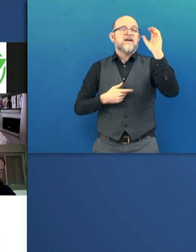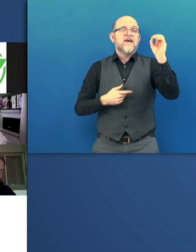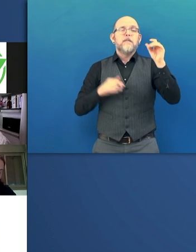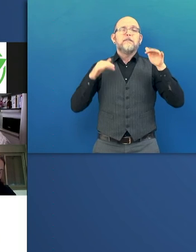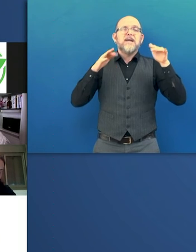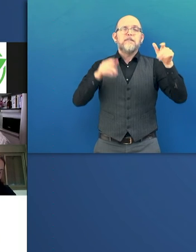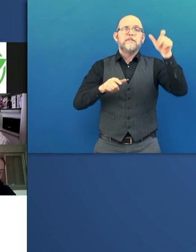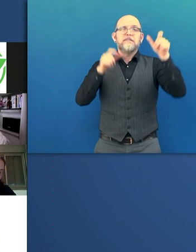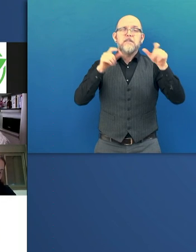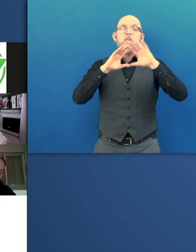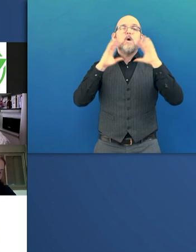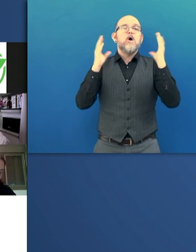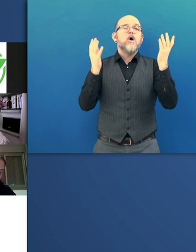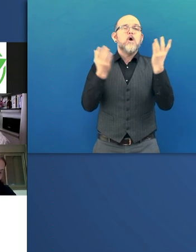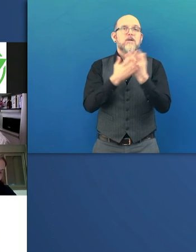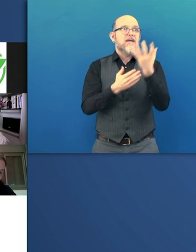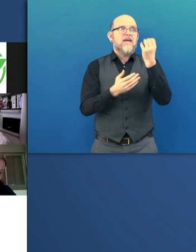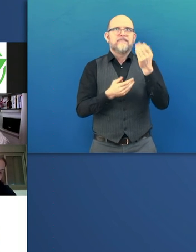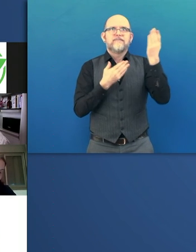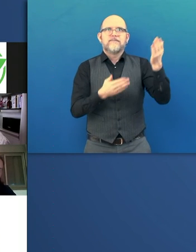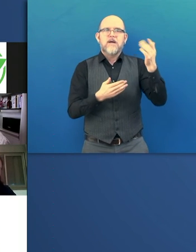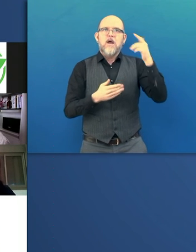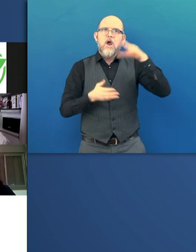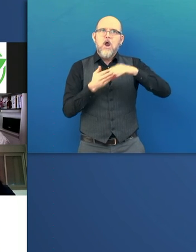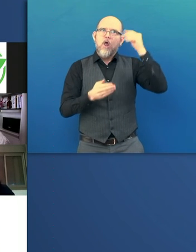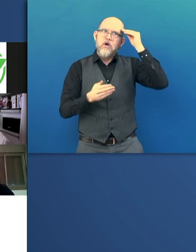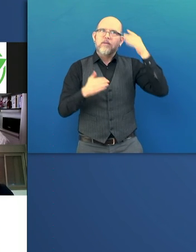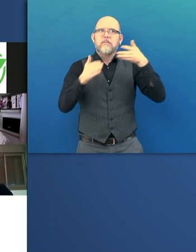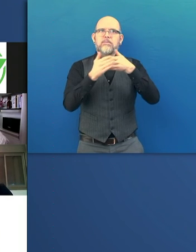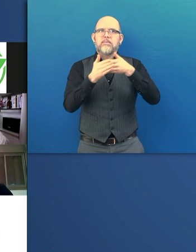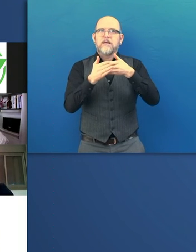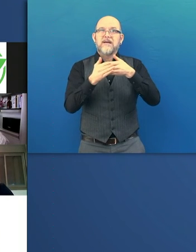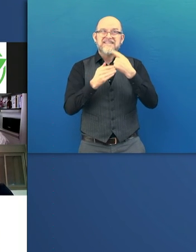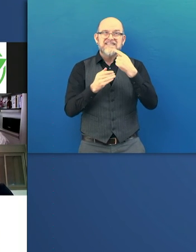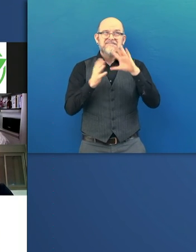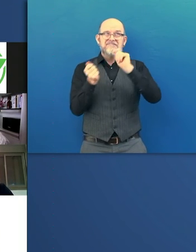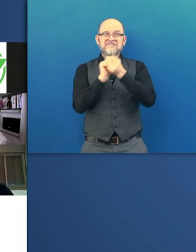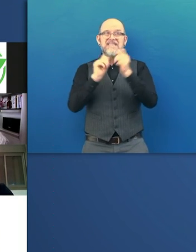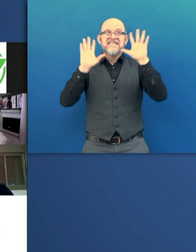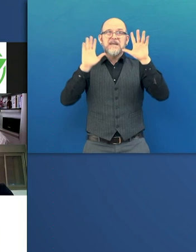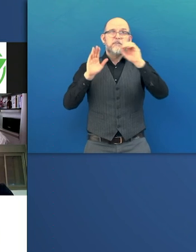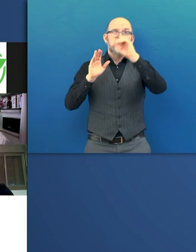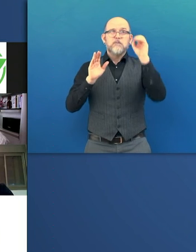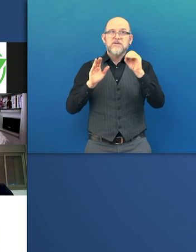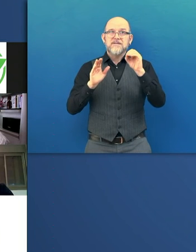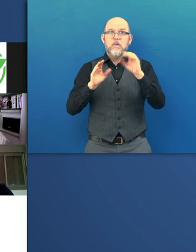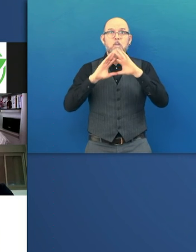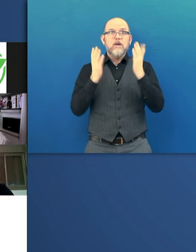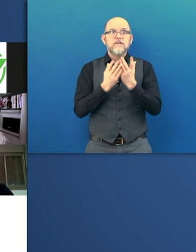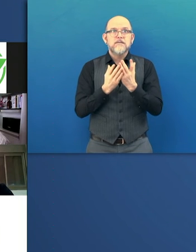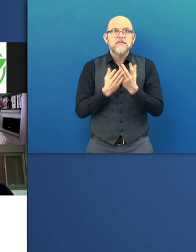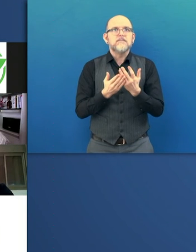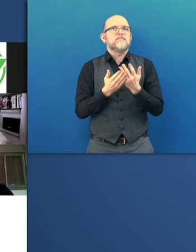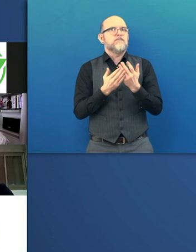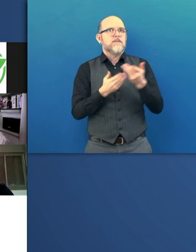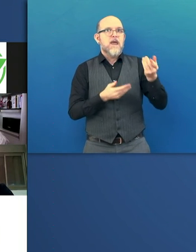At least 10% of any given population have learning disability. And mostly the economic burden is